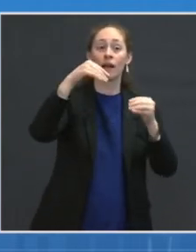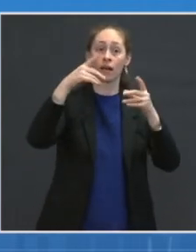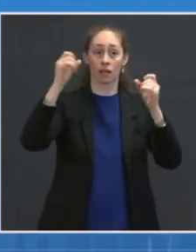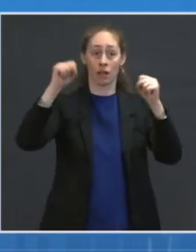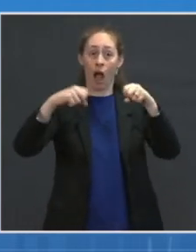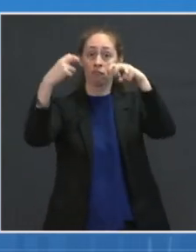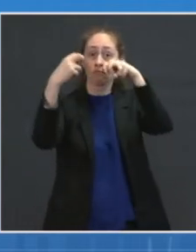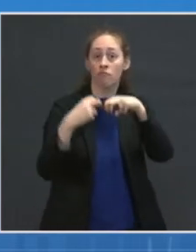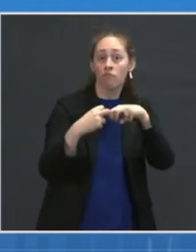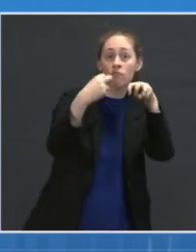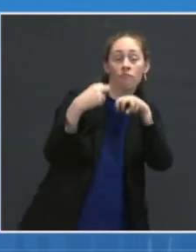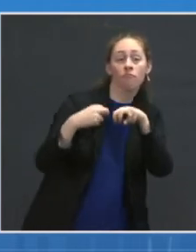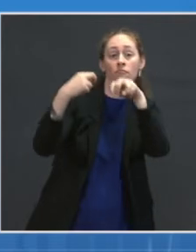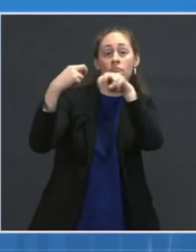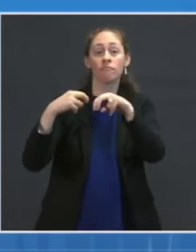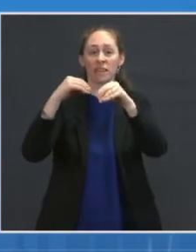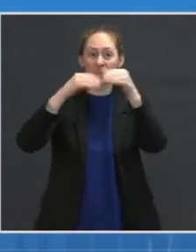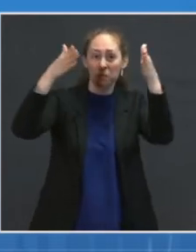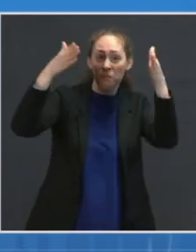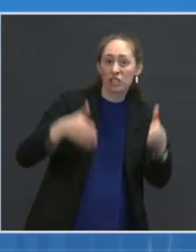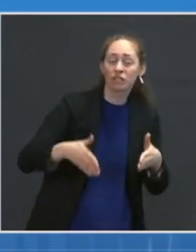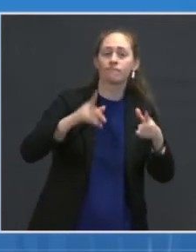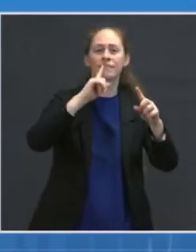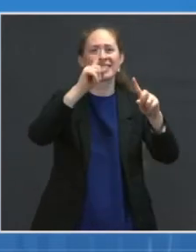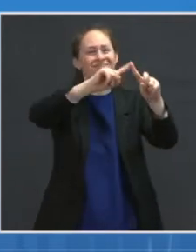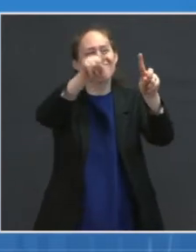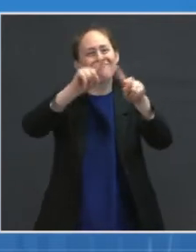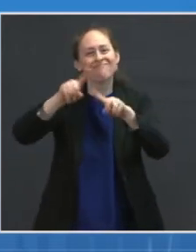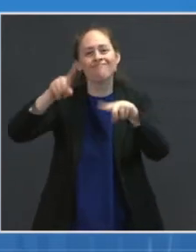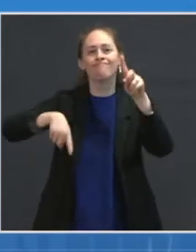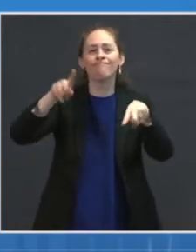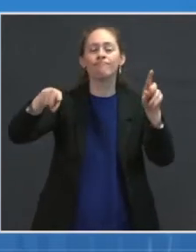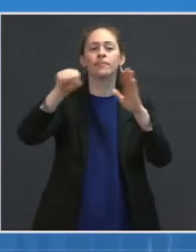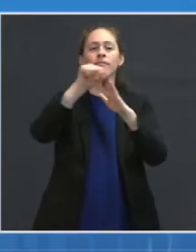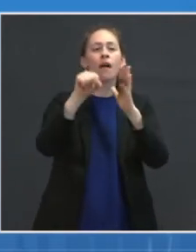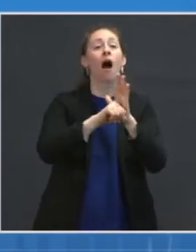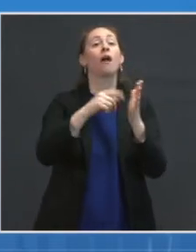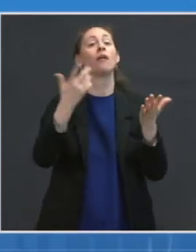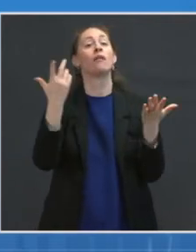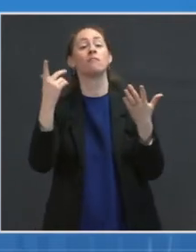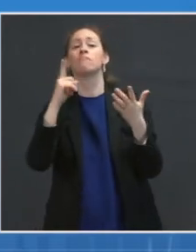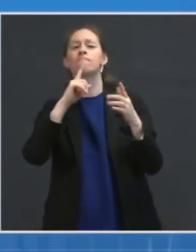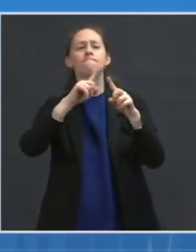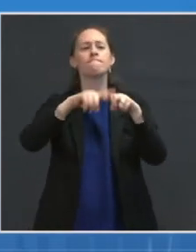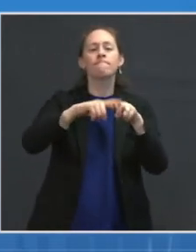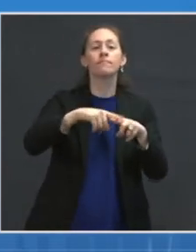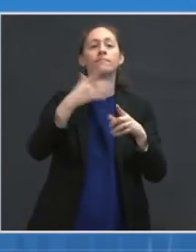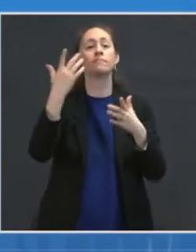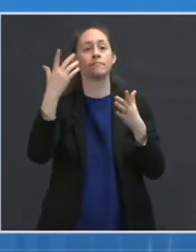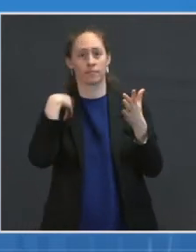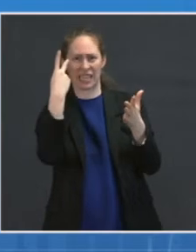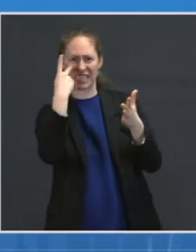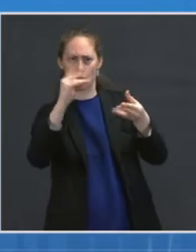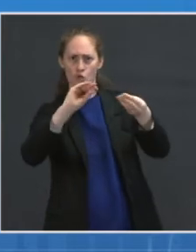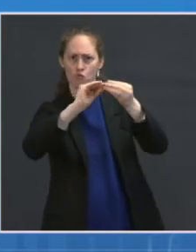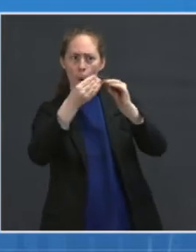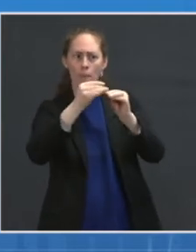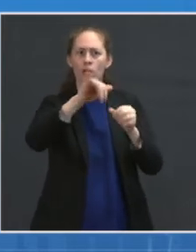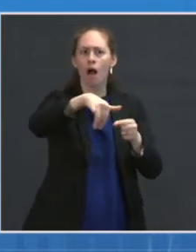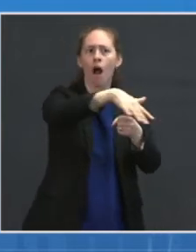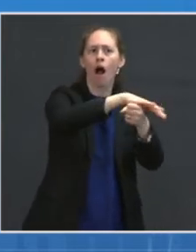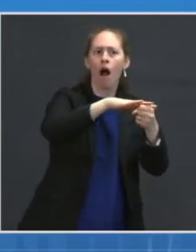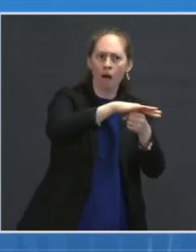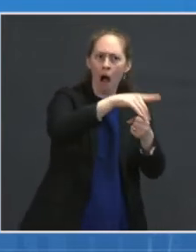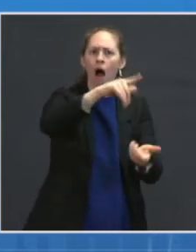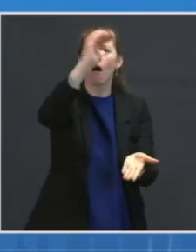of community spread. As we've seen community spread coming down and as we've seen our numbers improving right now, what I